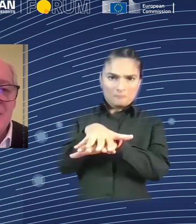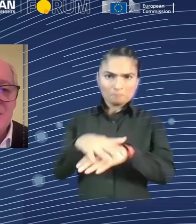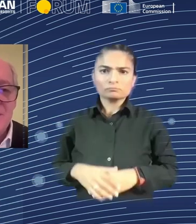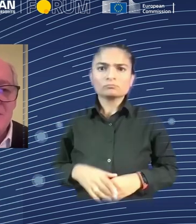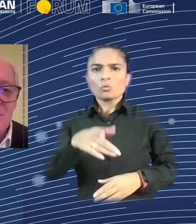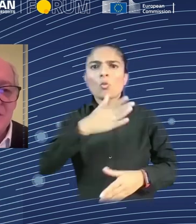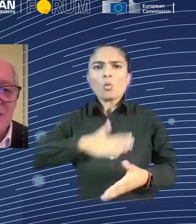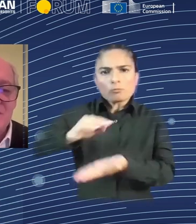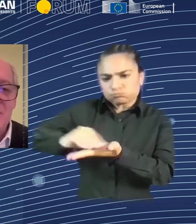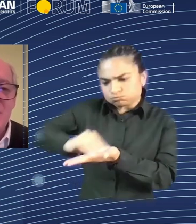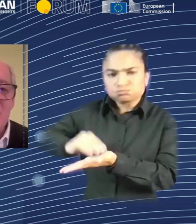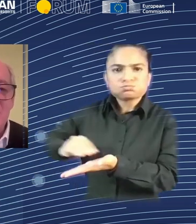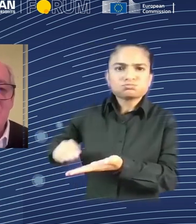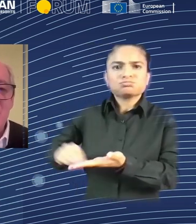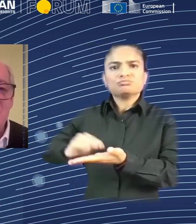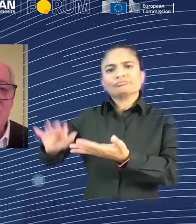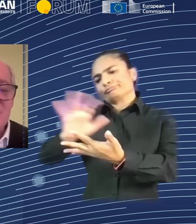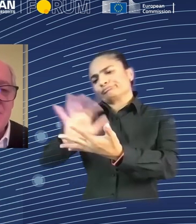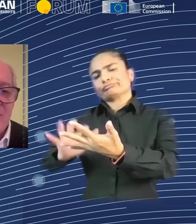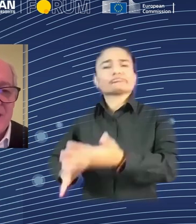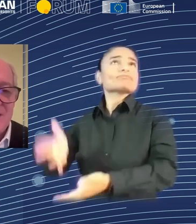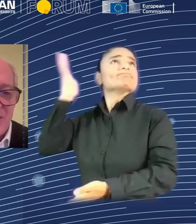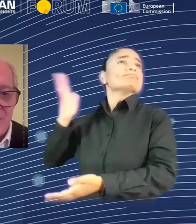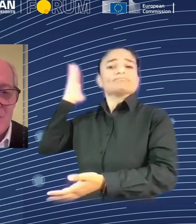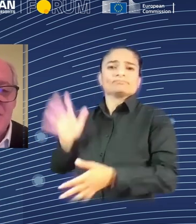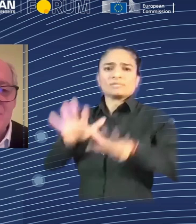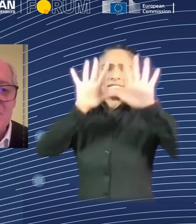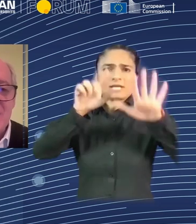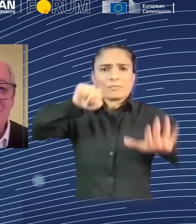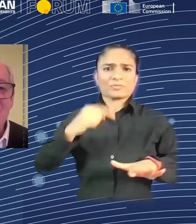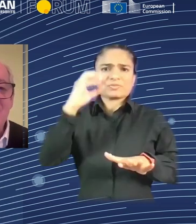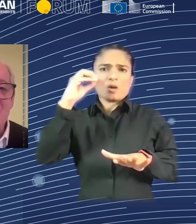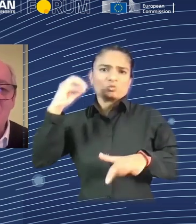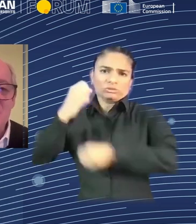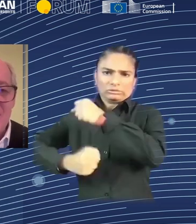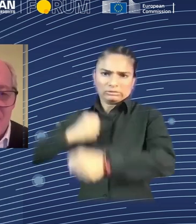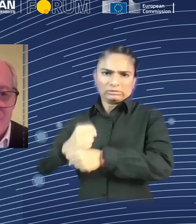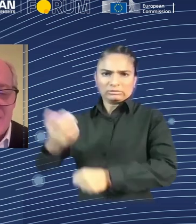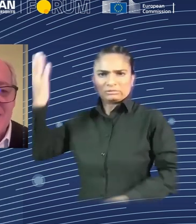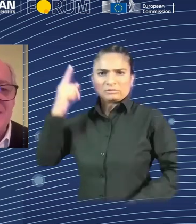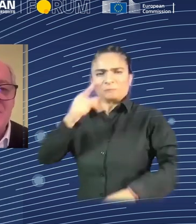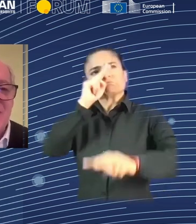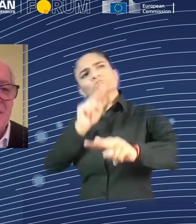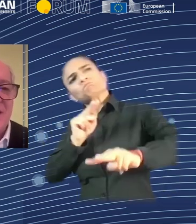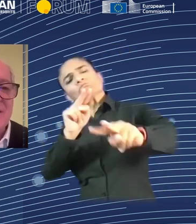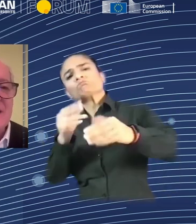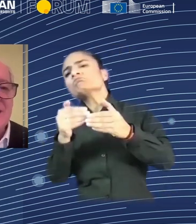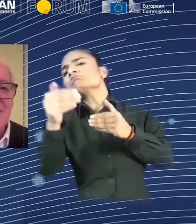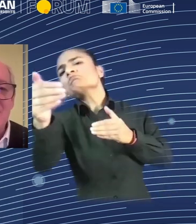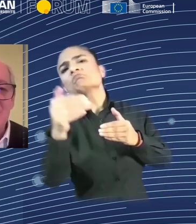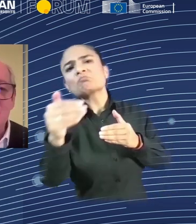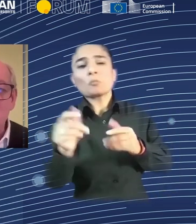into these buildings with no windows, and they would do the same thing 10,000 times a day. And they would do that every day until they died.